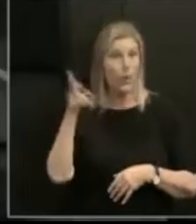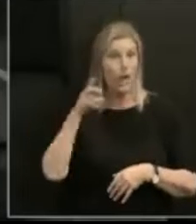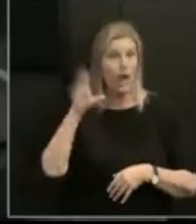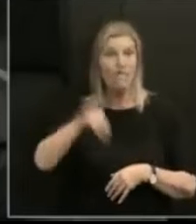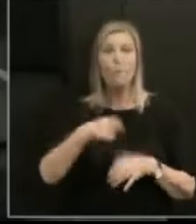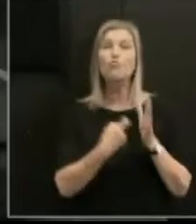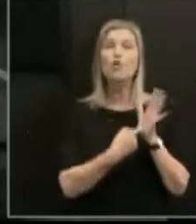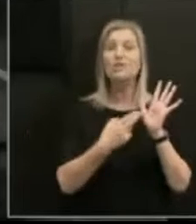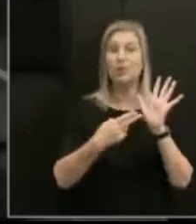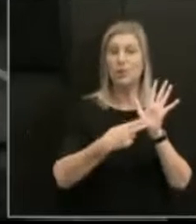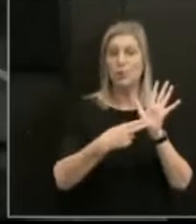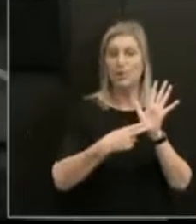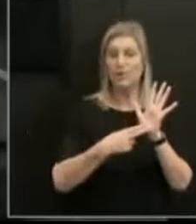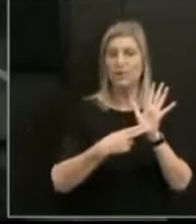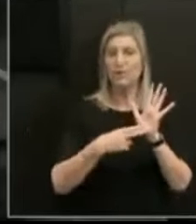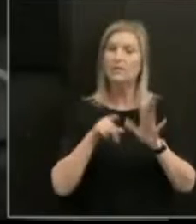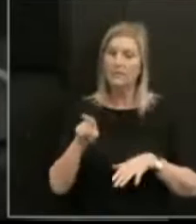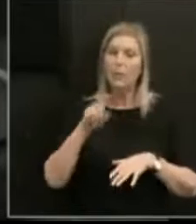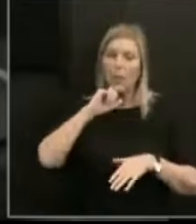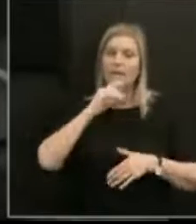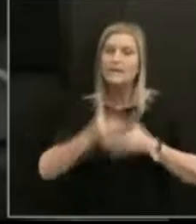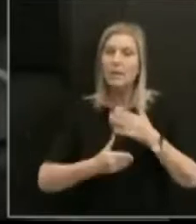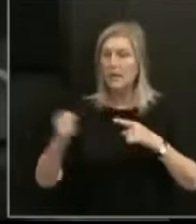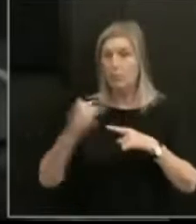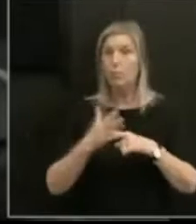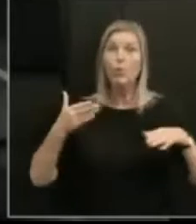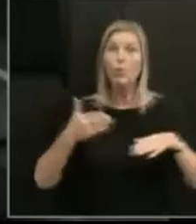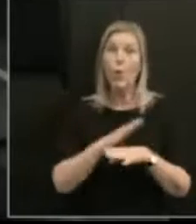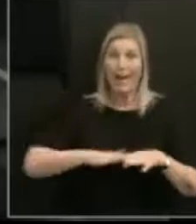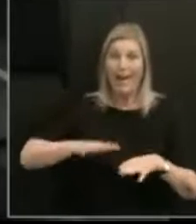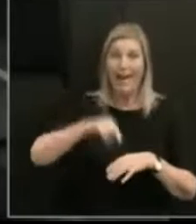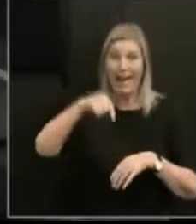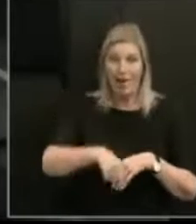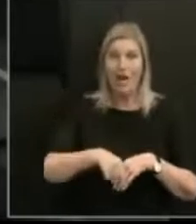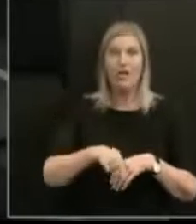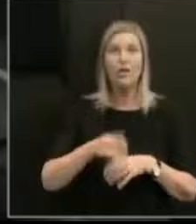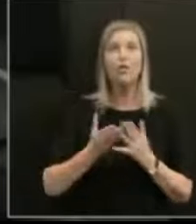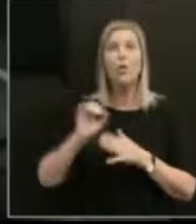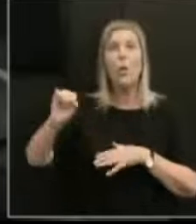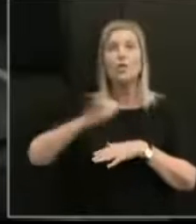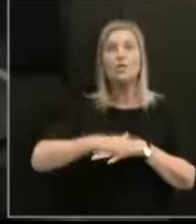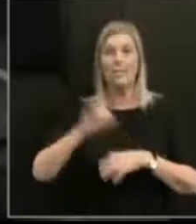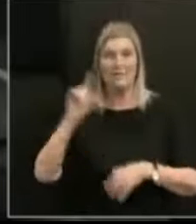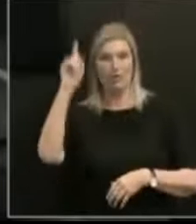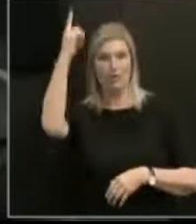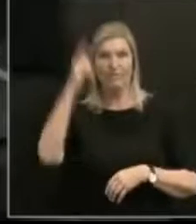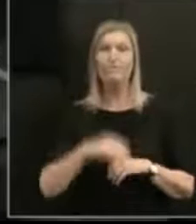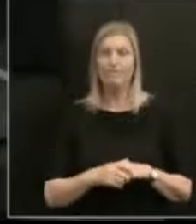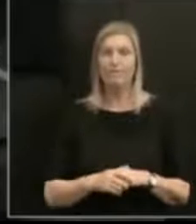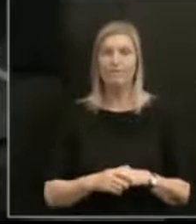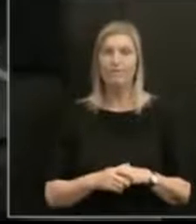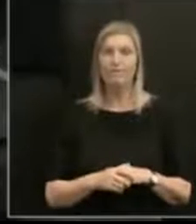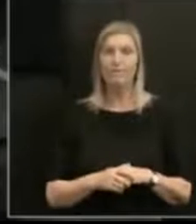Noonan, about the important work that the Commission did in this area during her tenure as the Chief. I